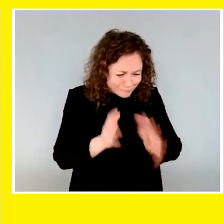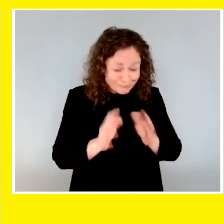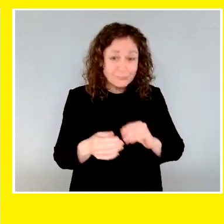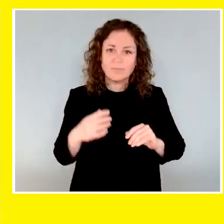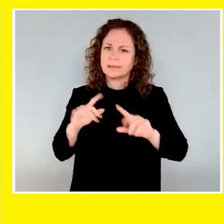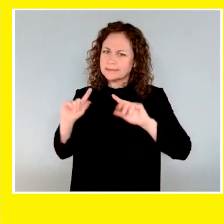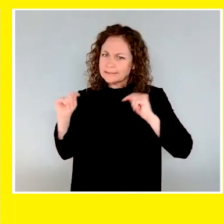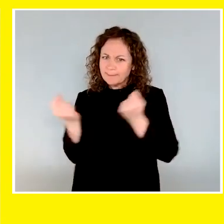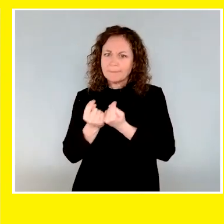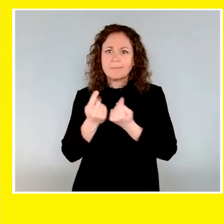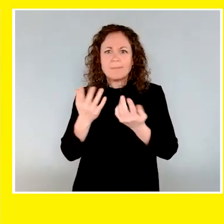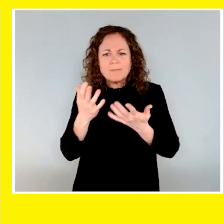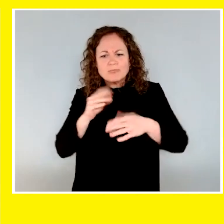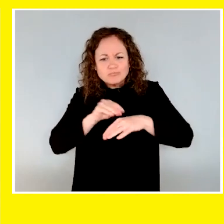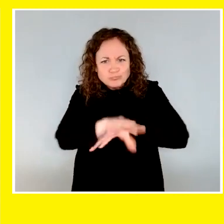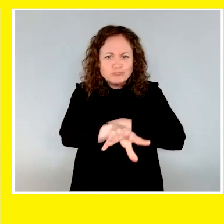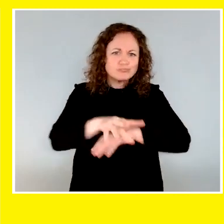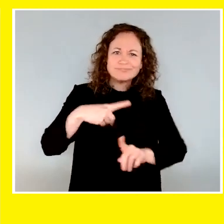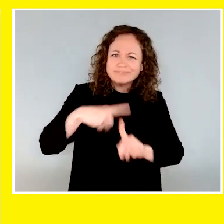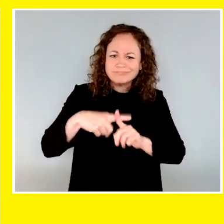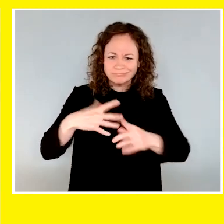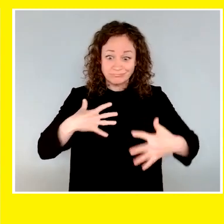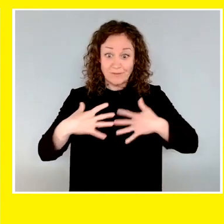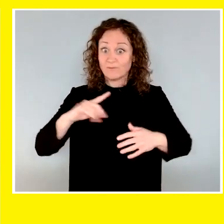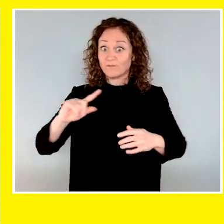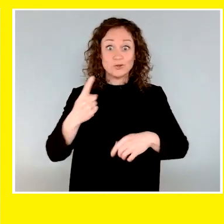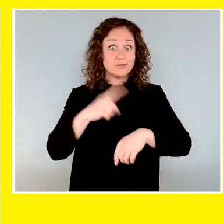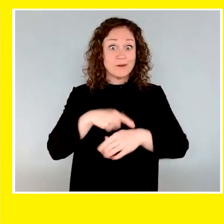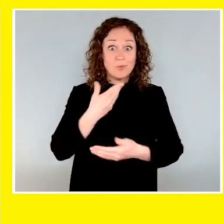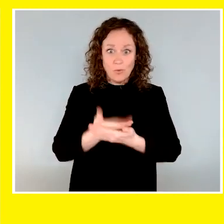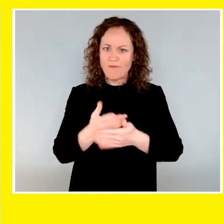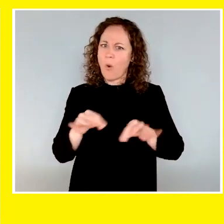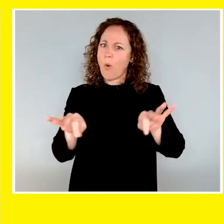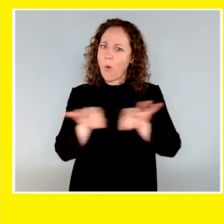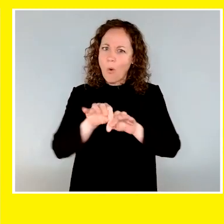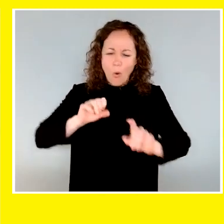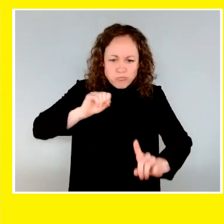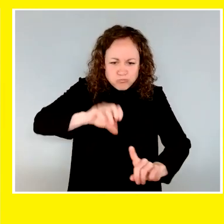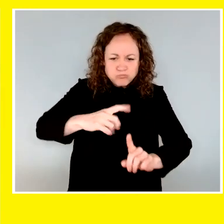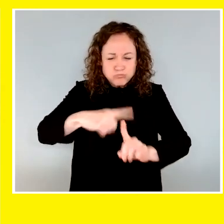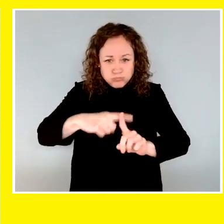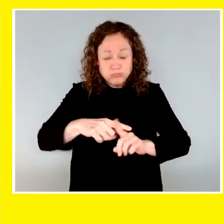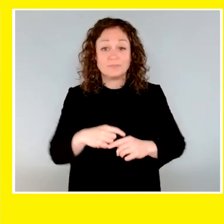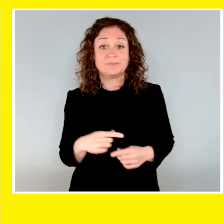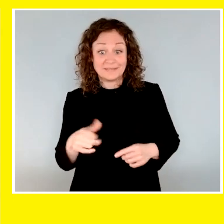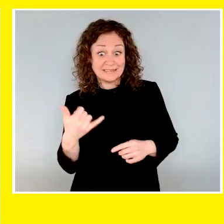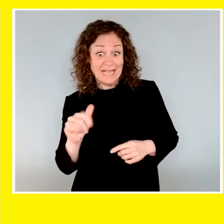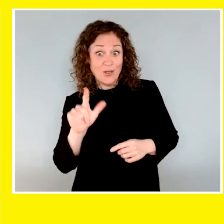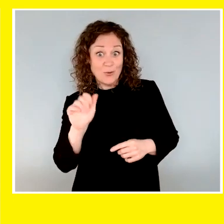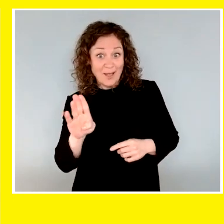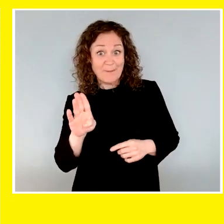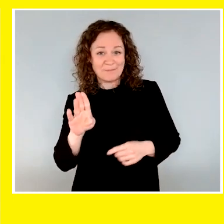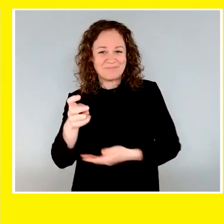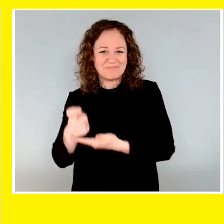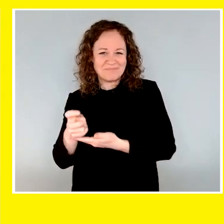ensure that each dog has a positive experience when first arriving in formal training. A yellow Labrador Retriever is lying on a dog bed in the